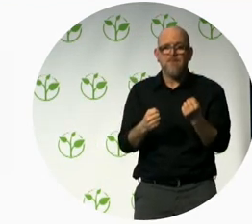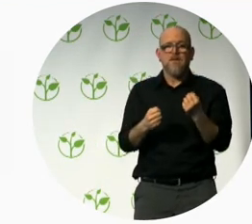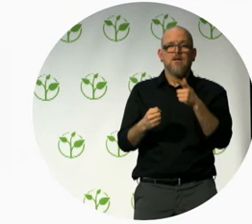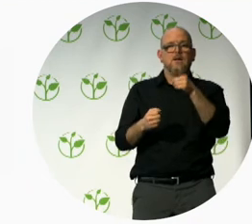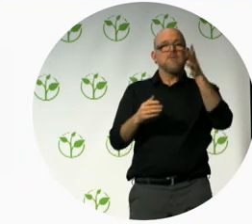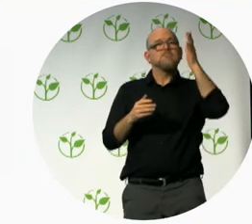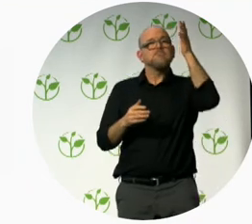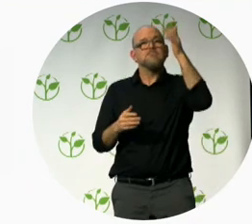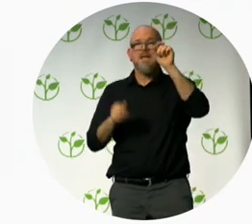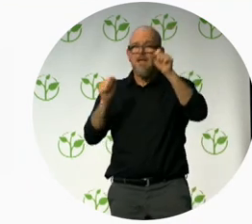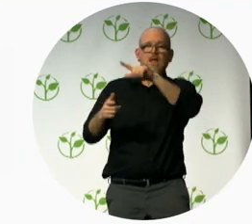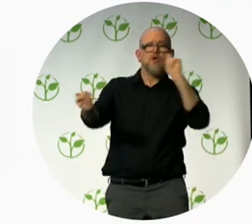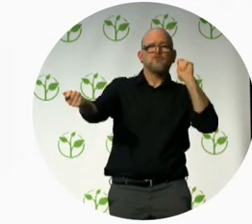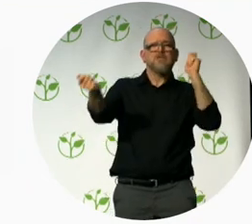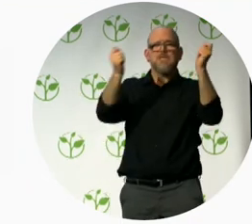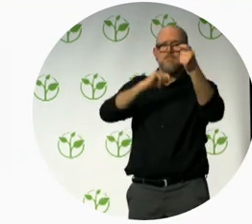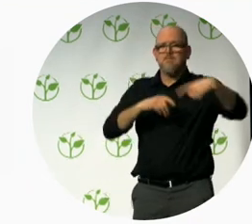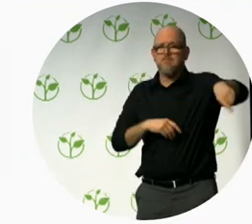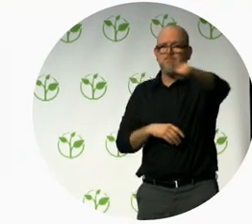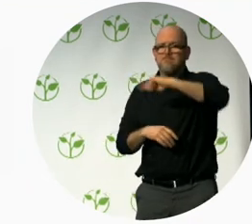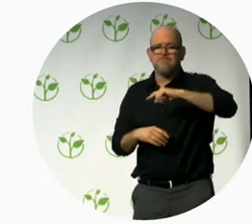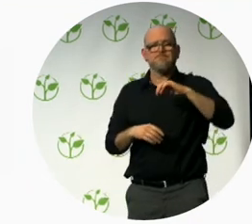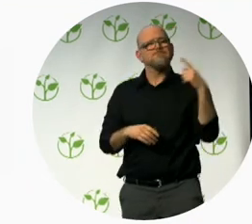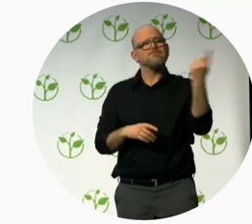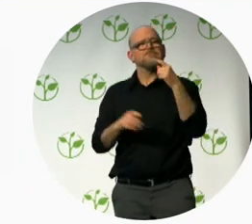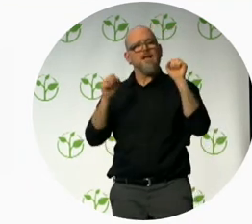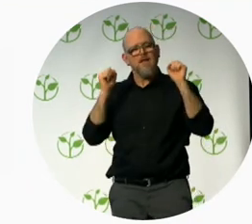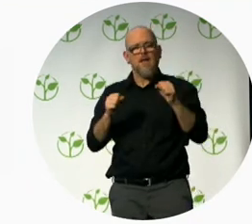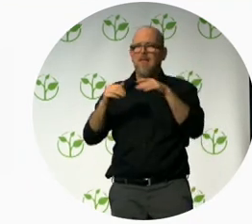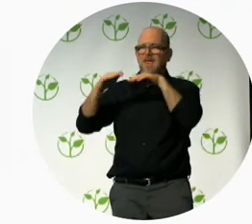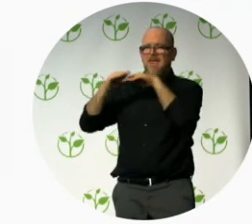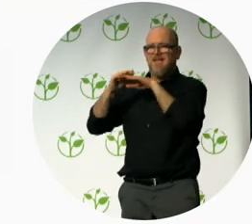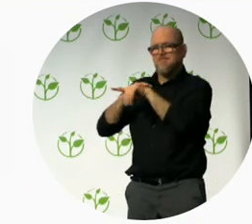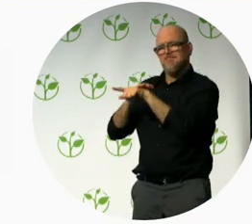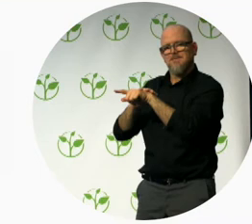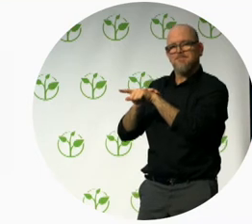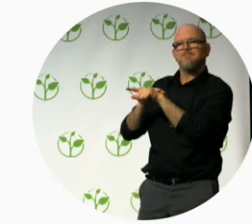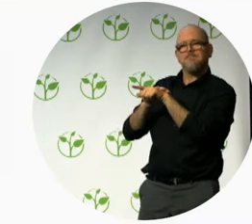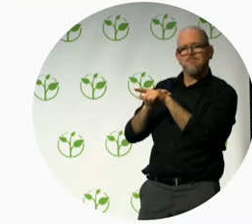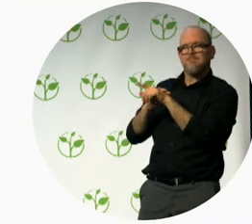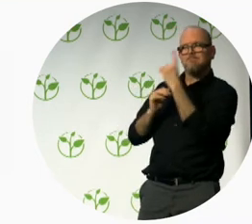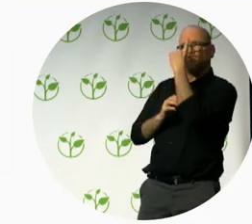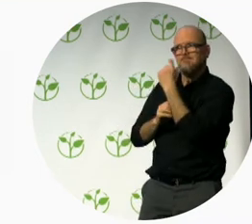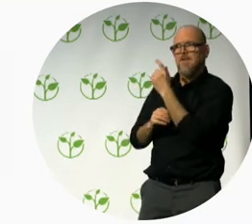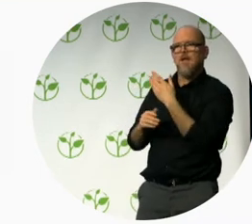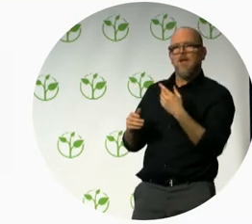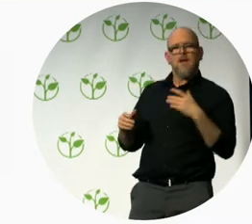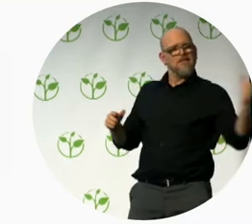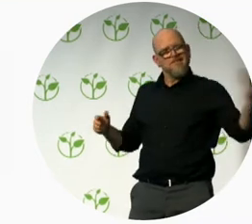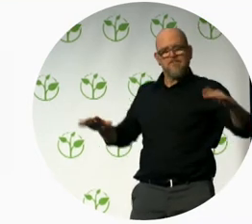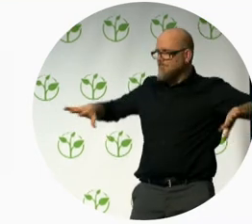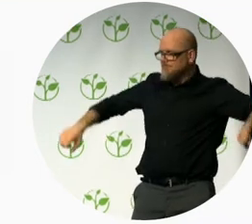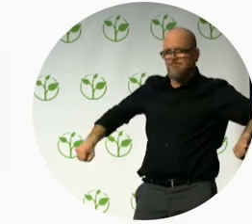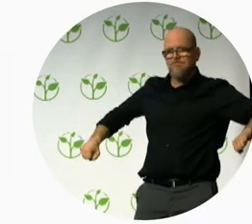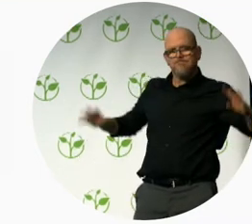tech era, making it accessible day one. Together, we can make